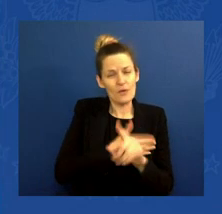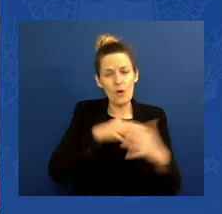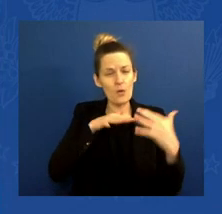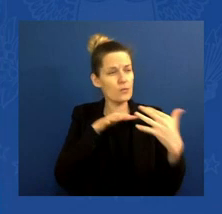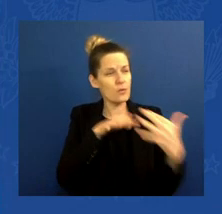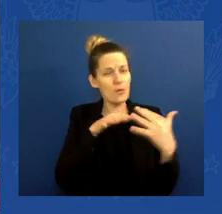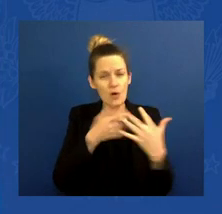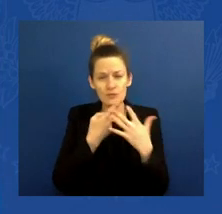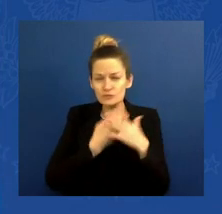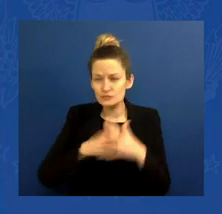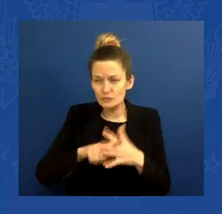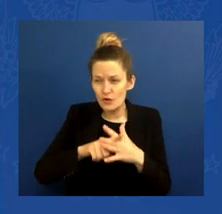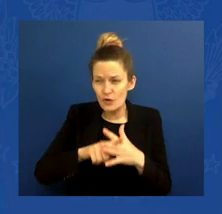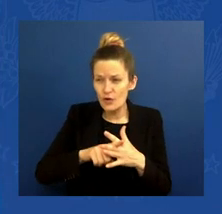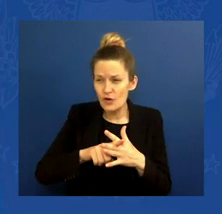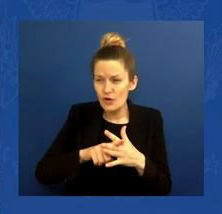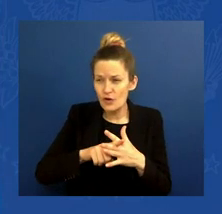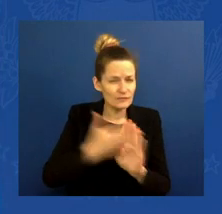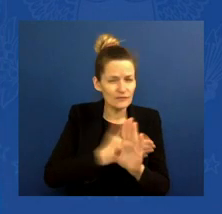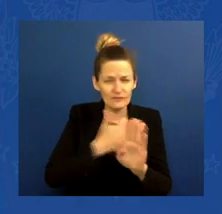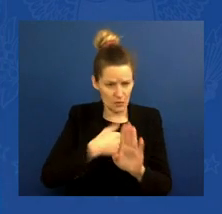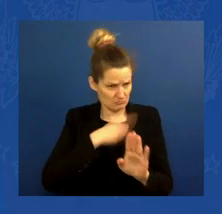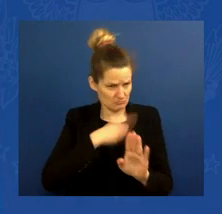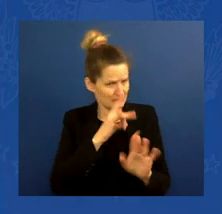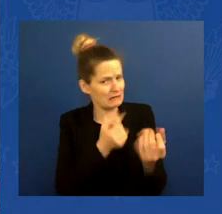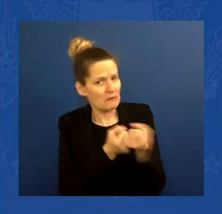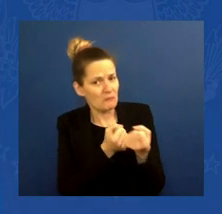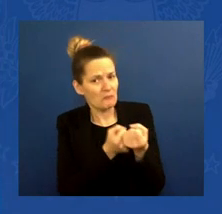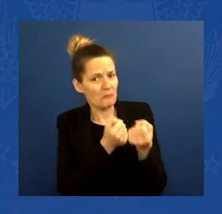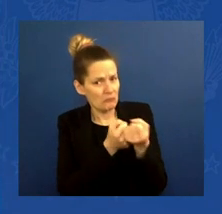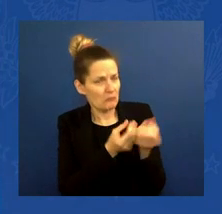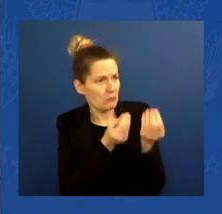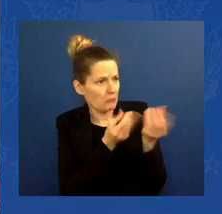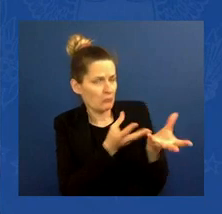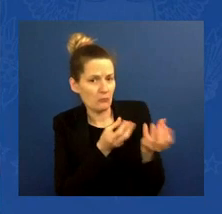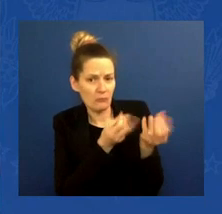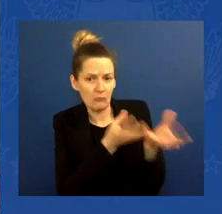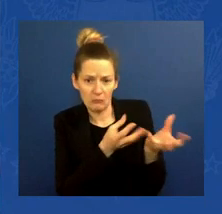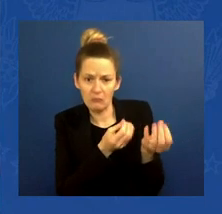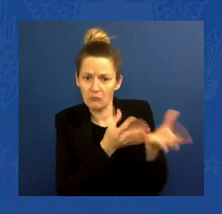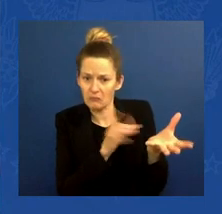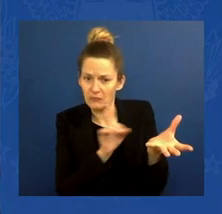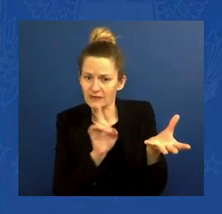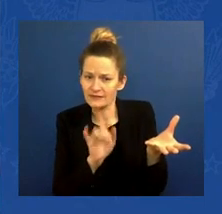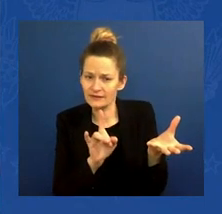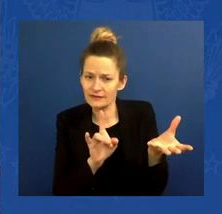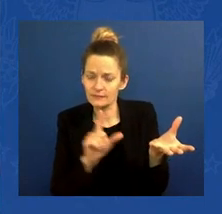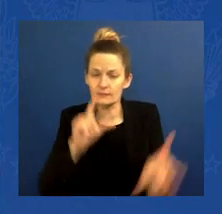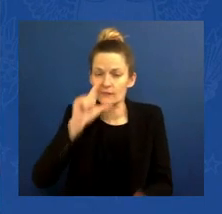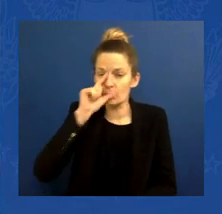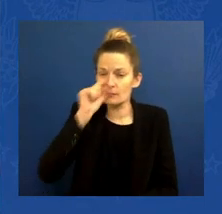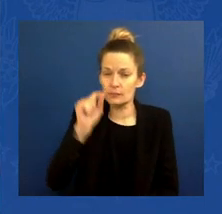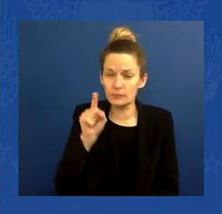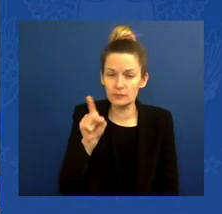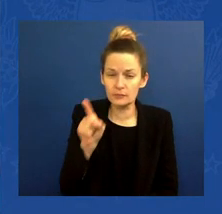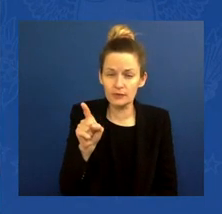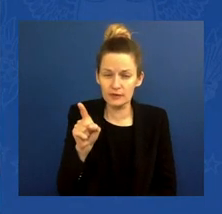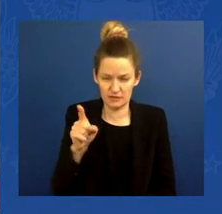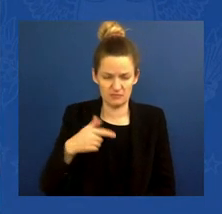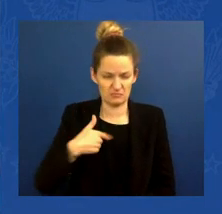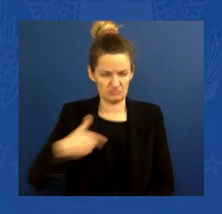We took the threat of Putin invading very seriously, and we acted on it. We sent Ukraine more security systems last year —